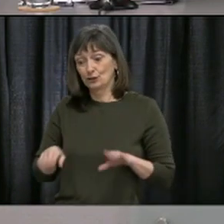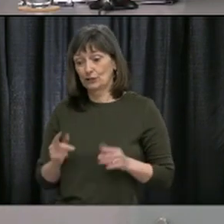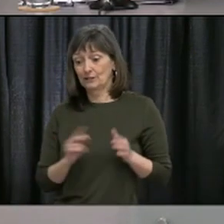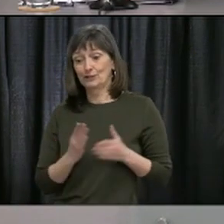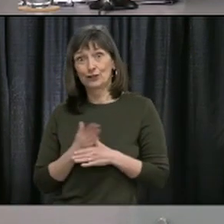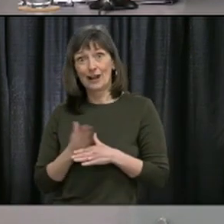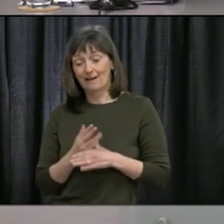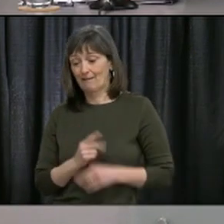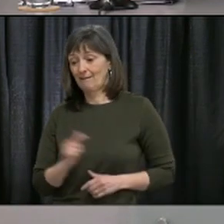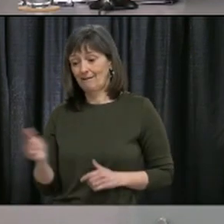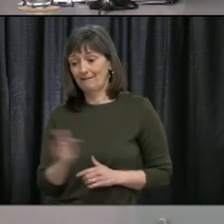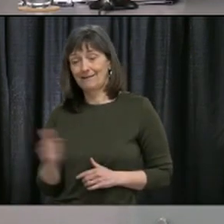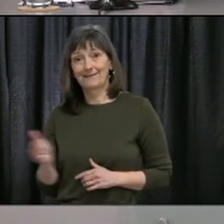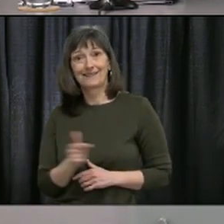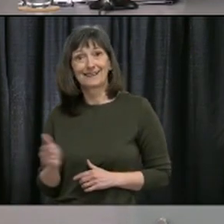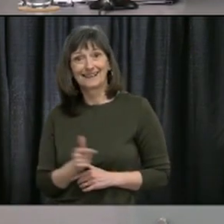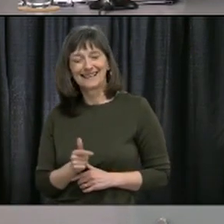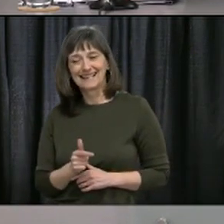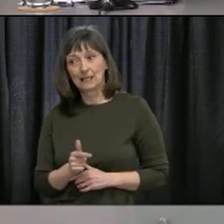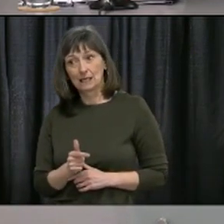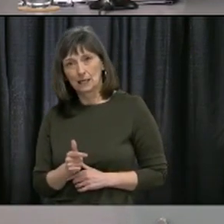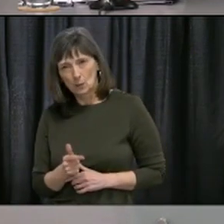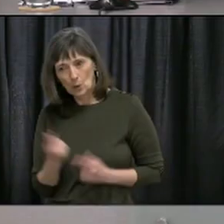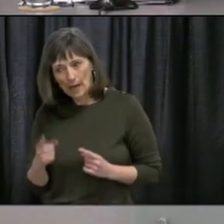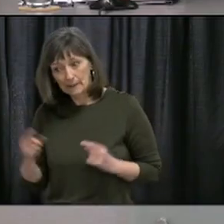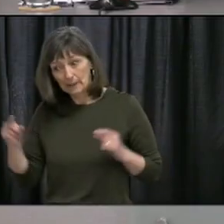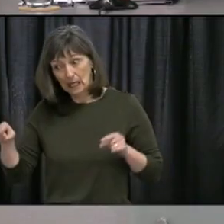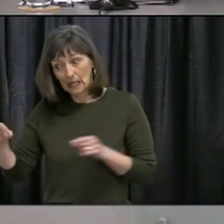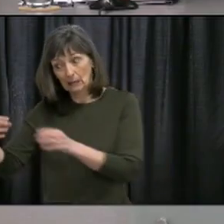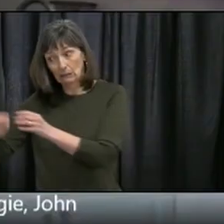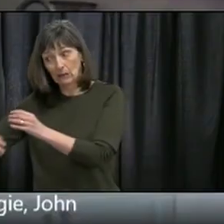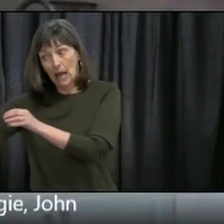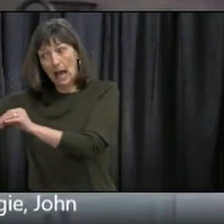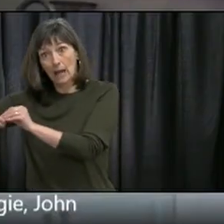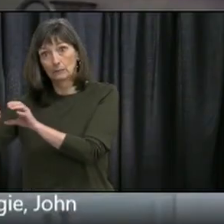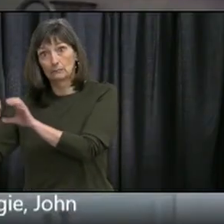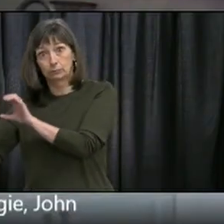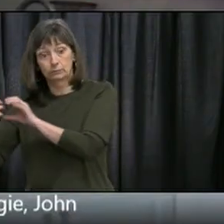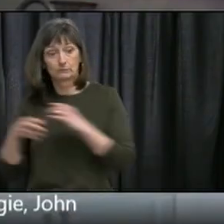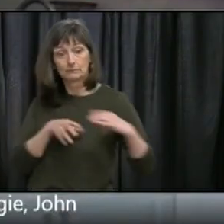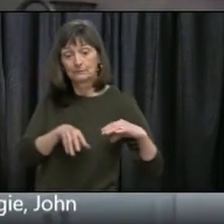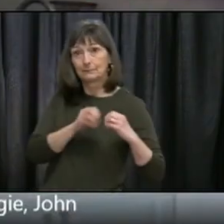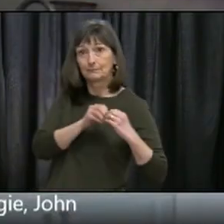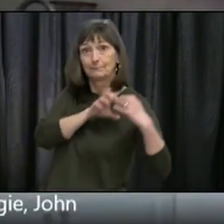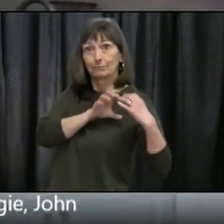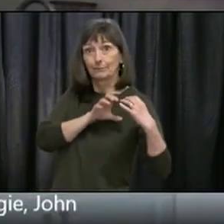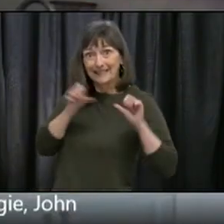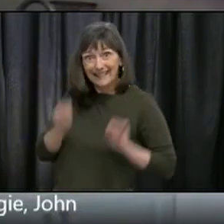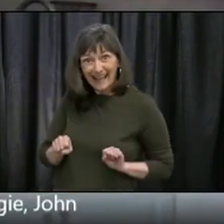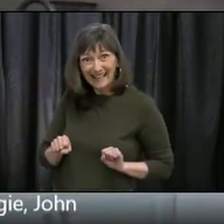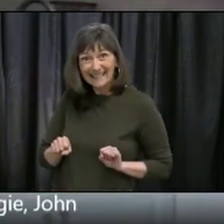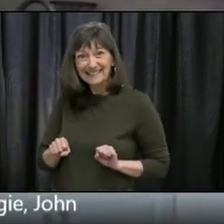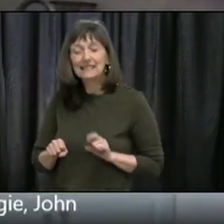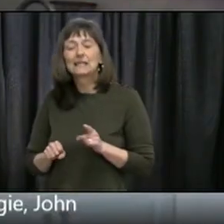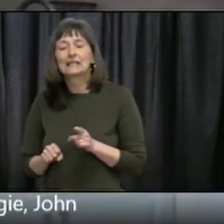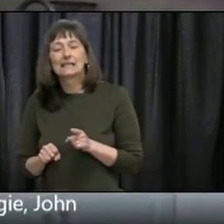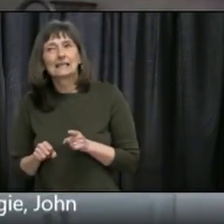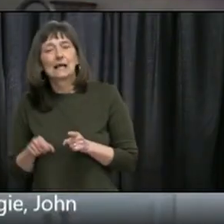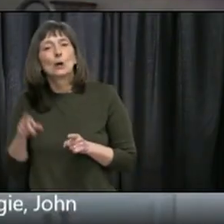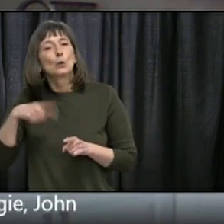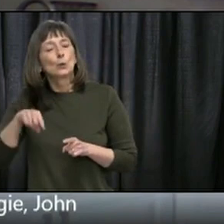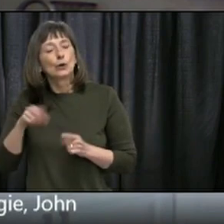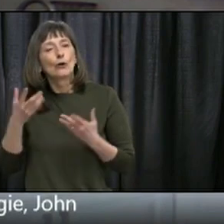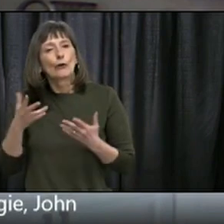Kelly, and we've had correspondents with Justice and Public Safety who have produced some recommendations around shared